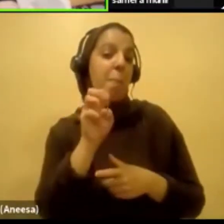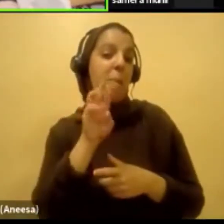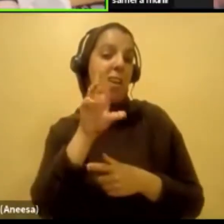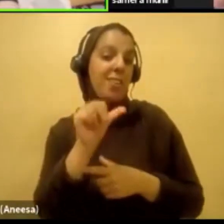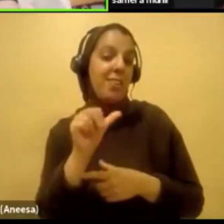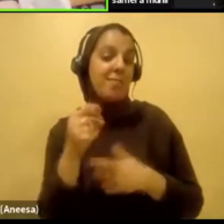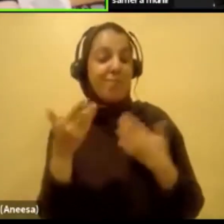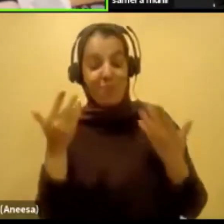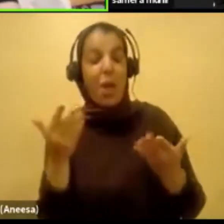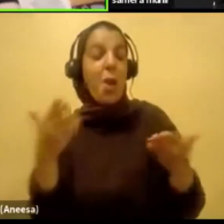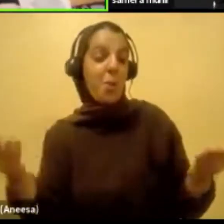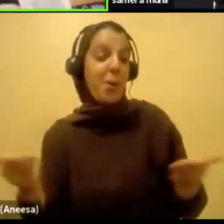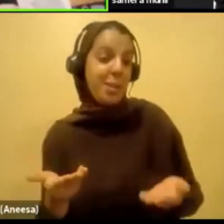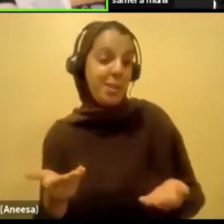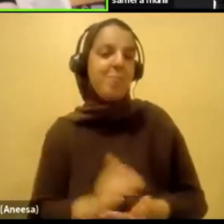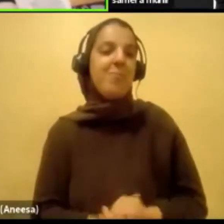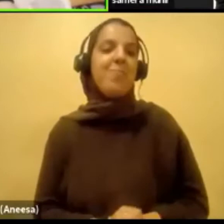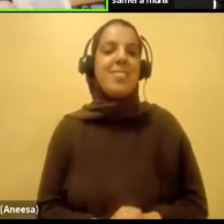you go. You're welcome.